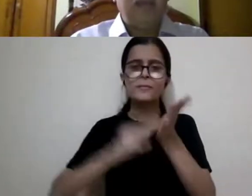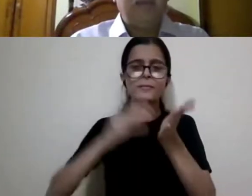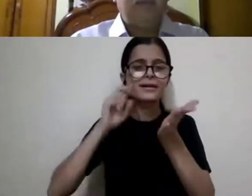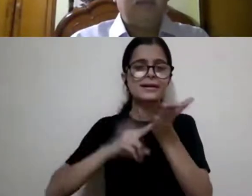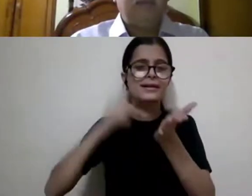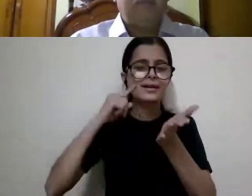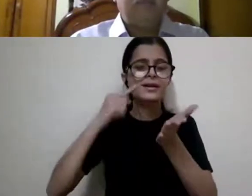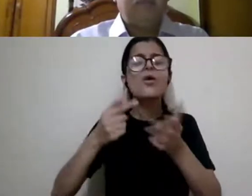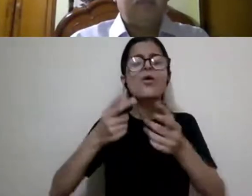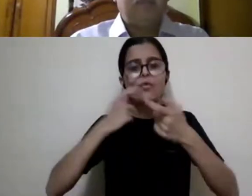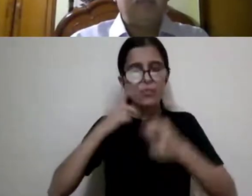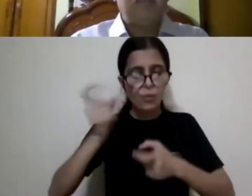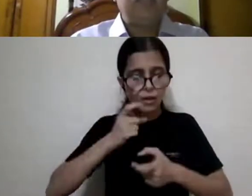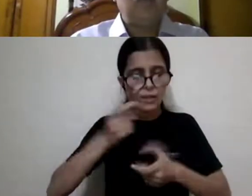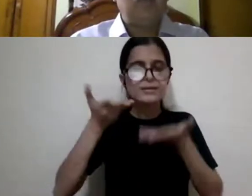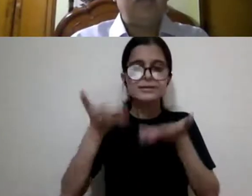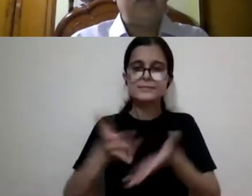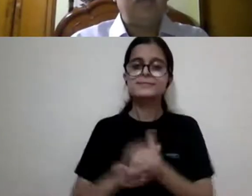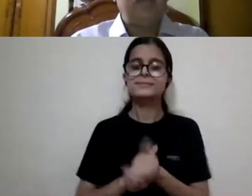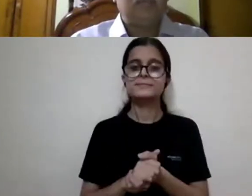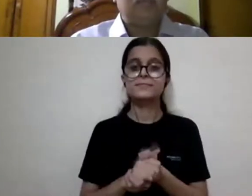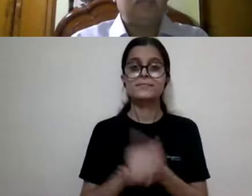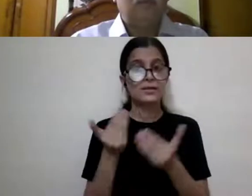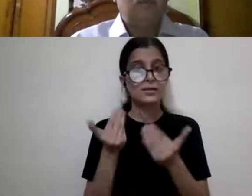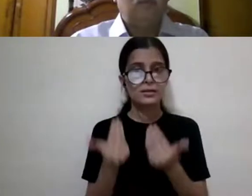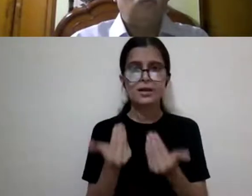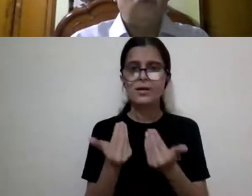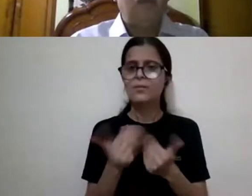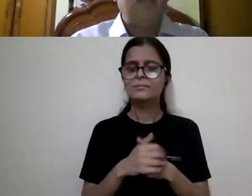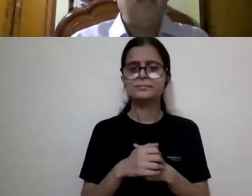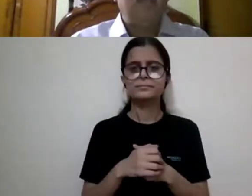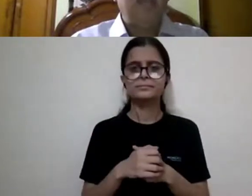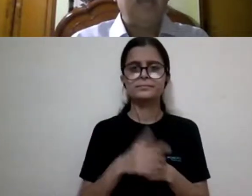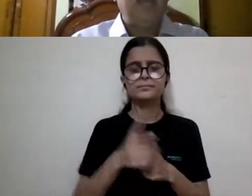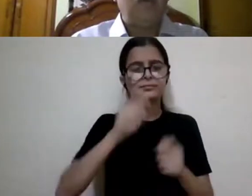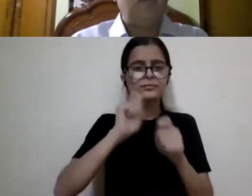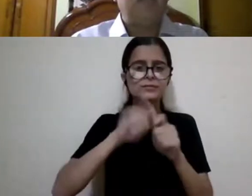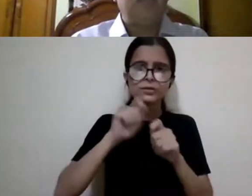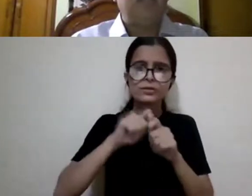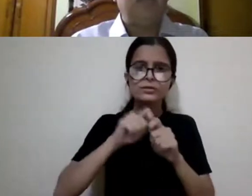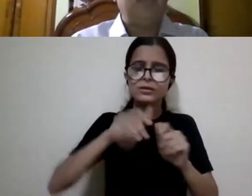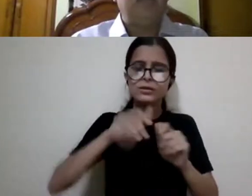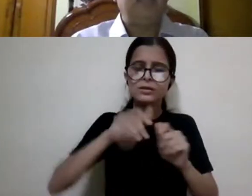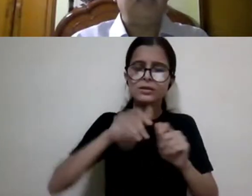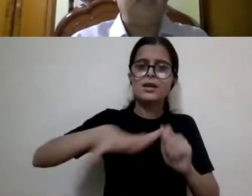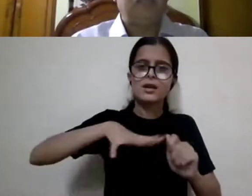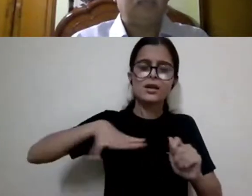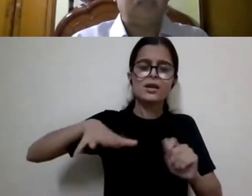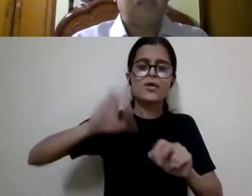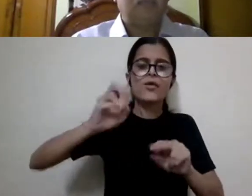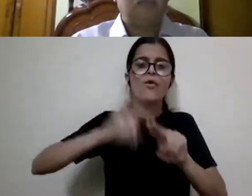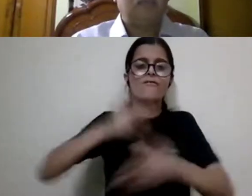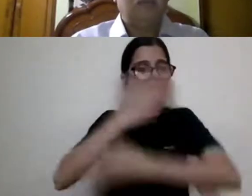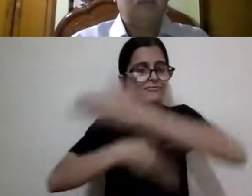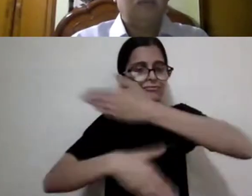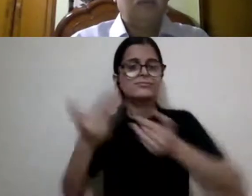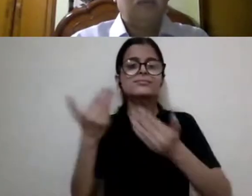and is nowadays working in the area of disability studies.